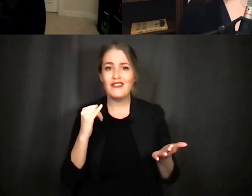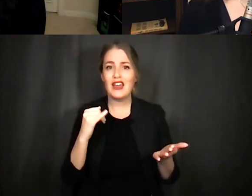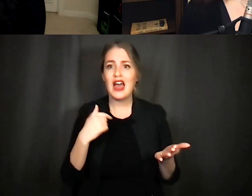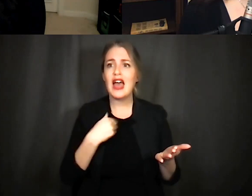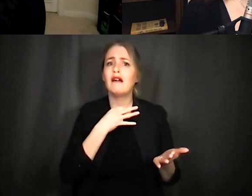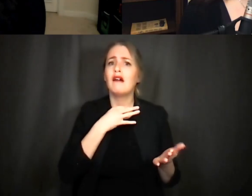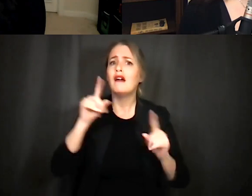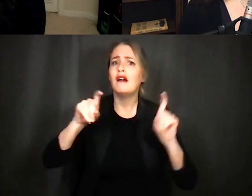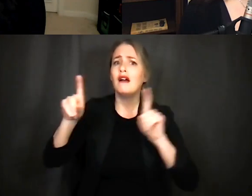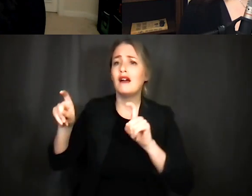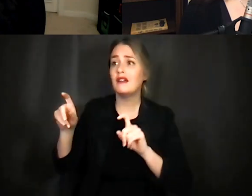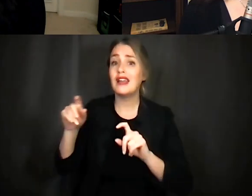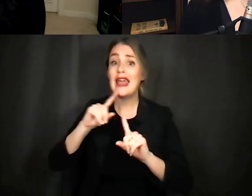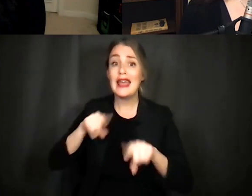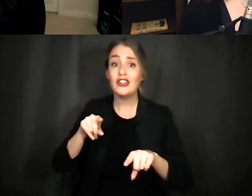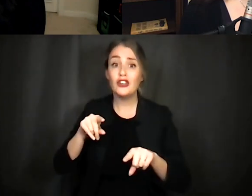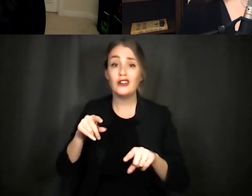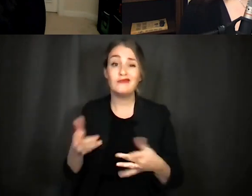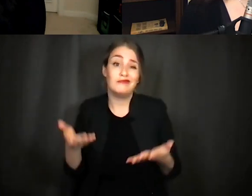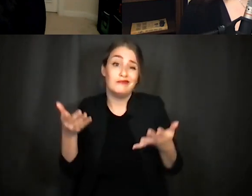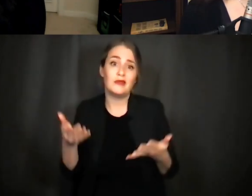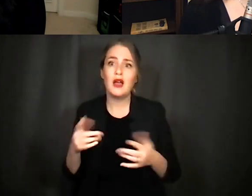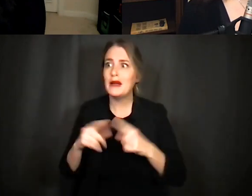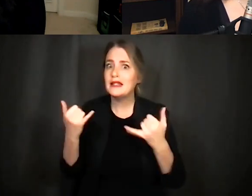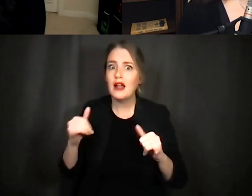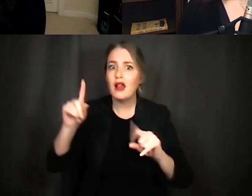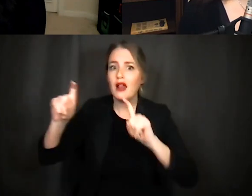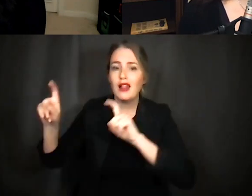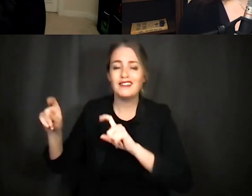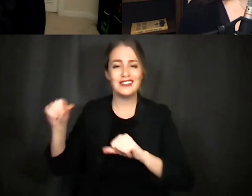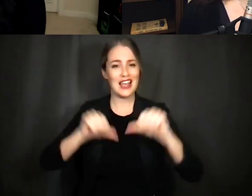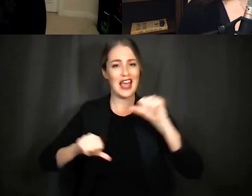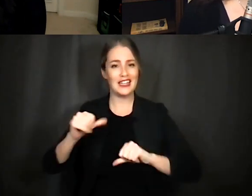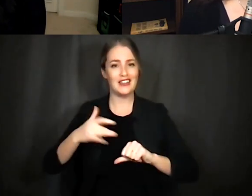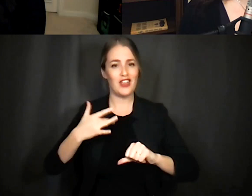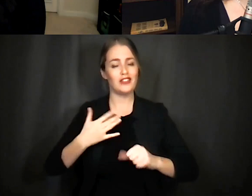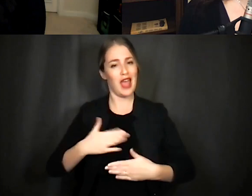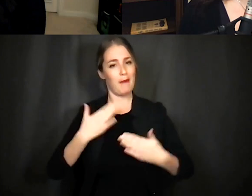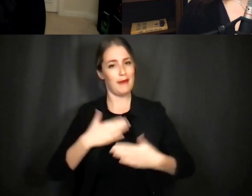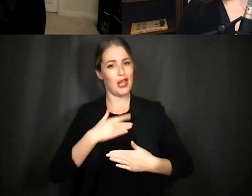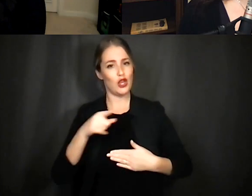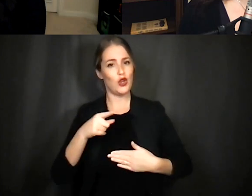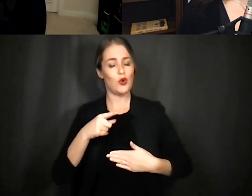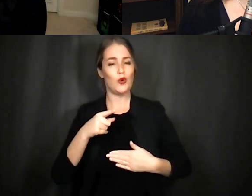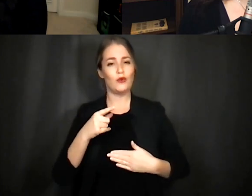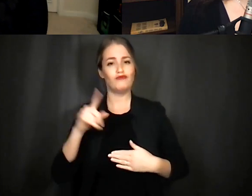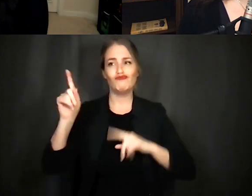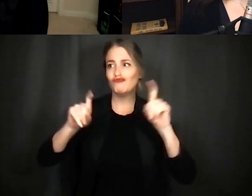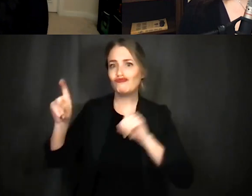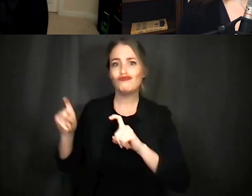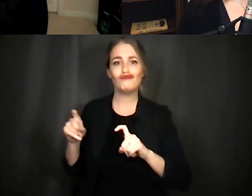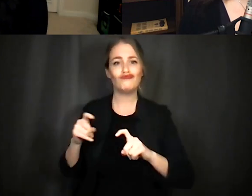question and i think that's what science is to be happier that you asked a question and to be inquisitive then